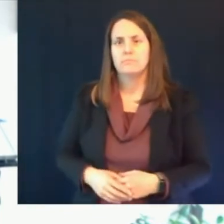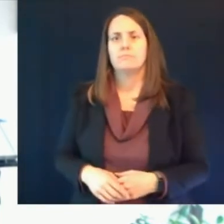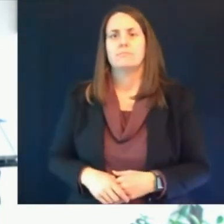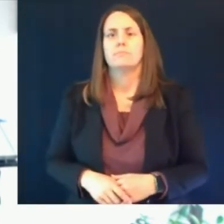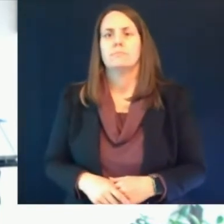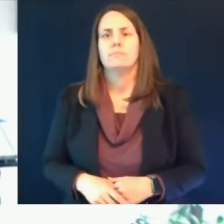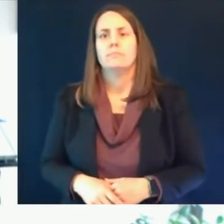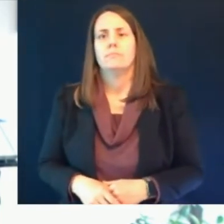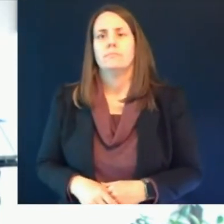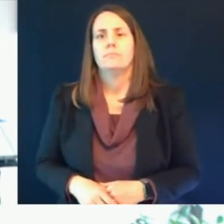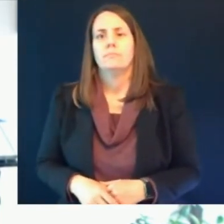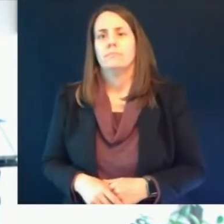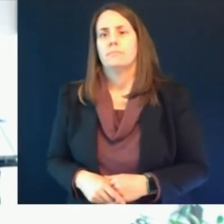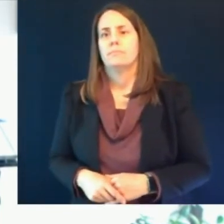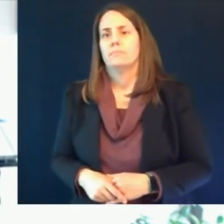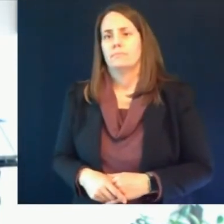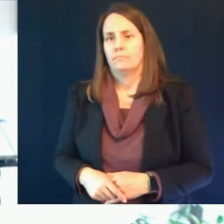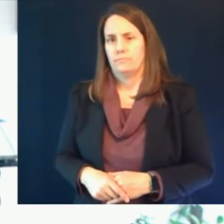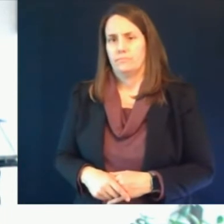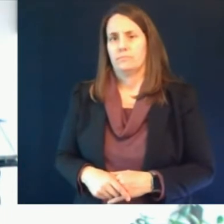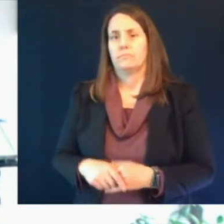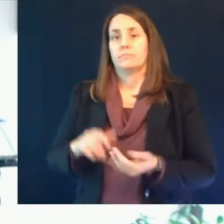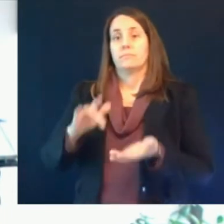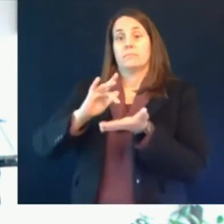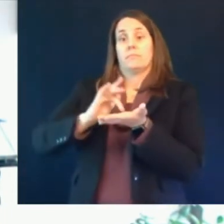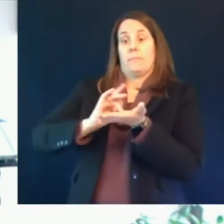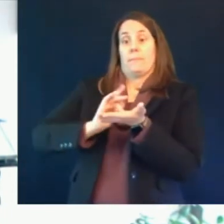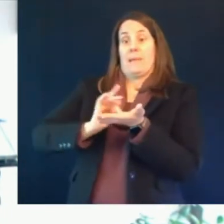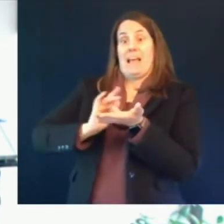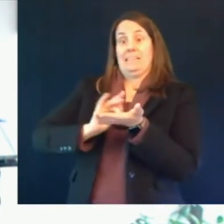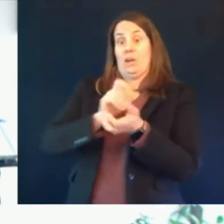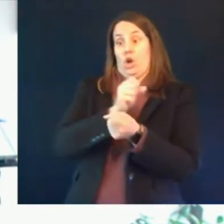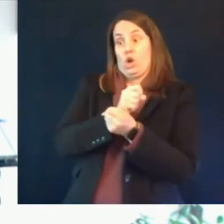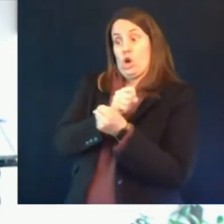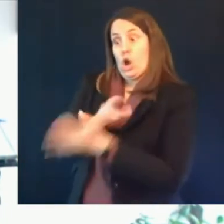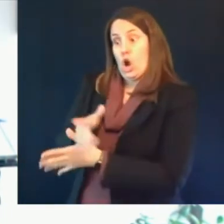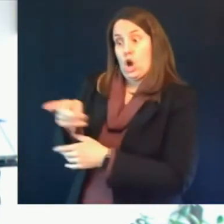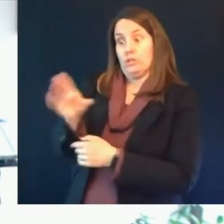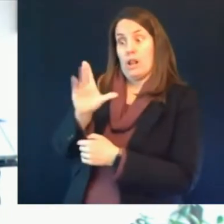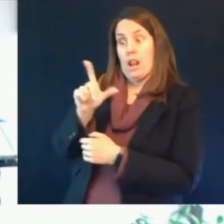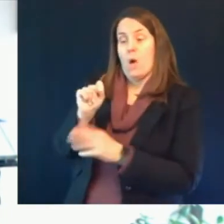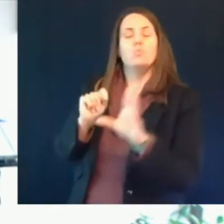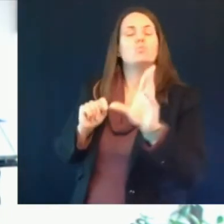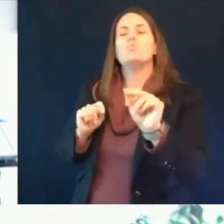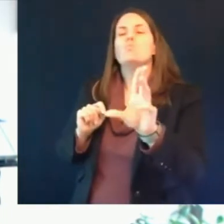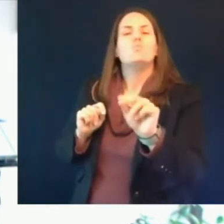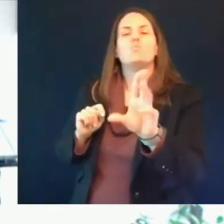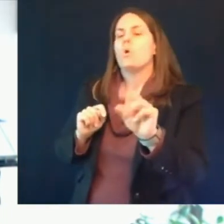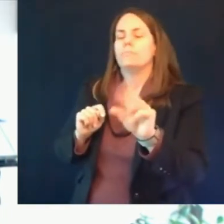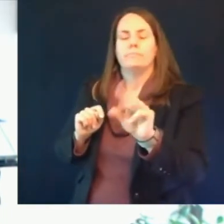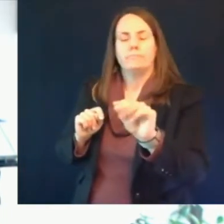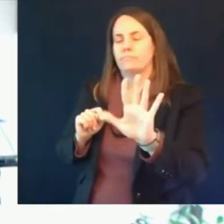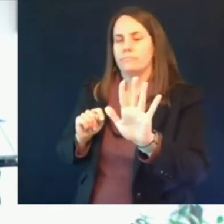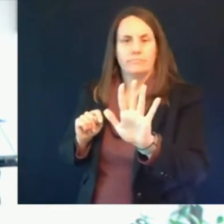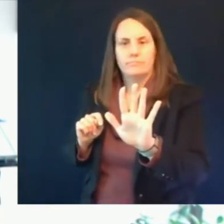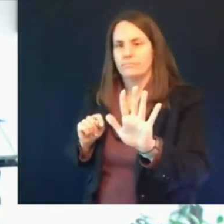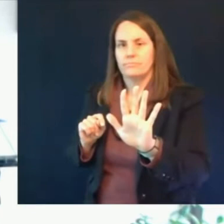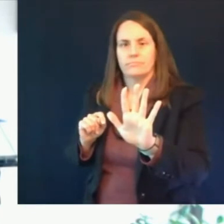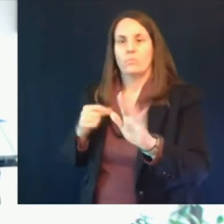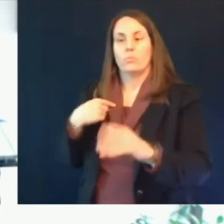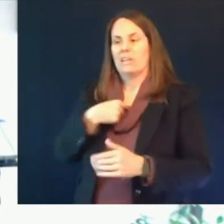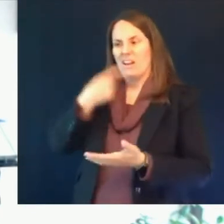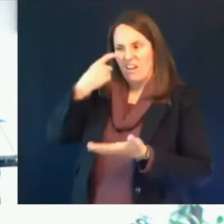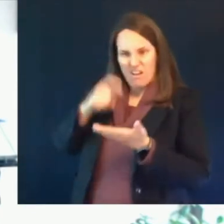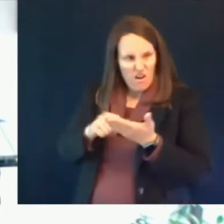similarities with what we're learning sort of on the on the cellular the molecular level it could be that heparin could make this worse